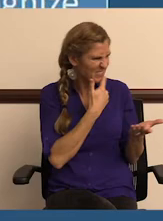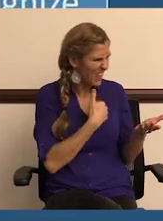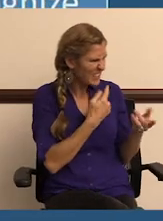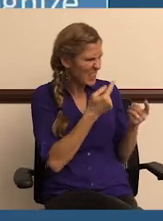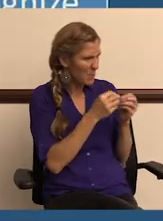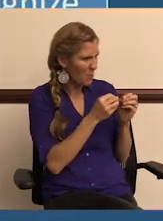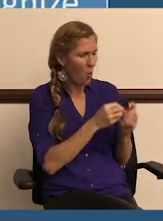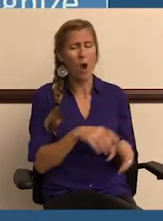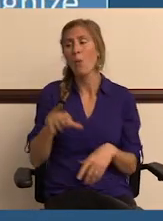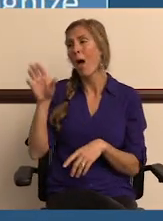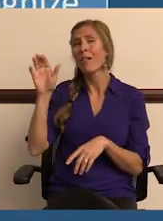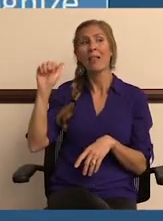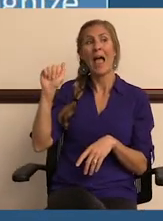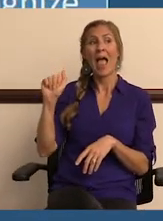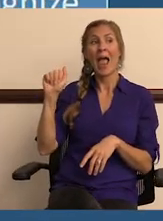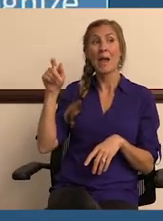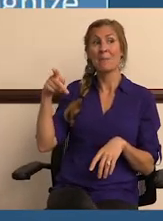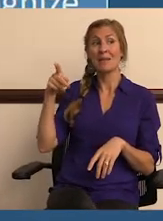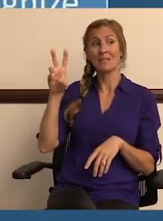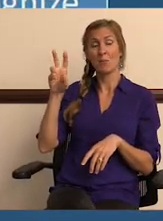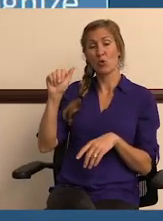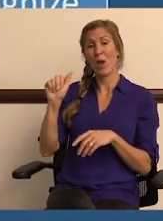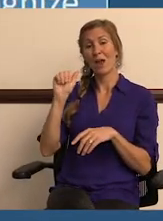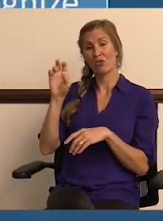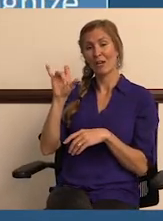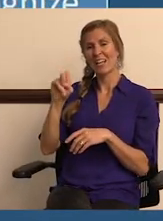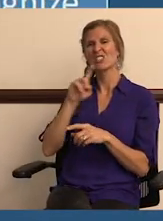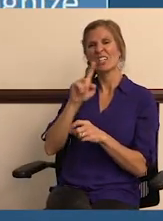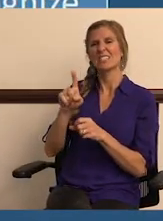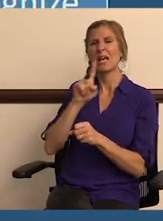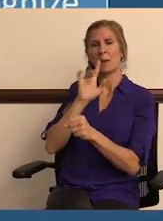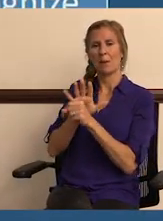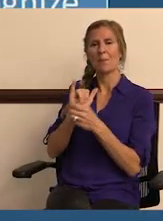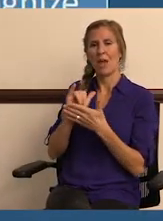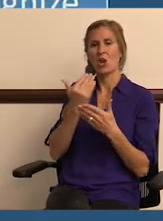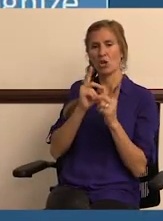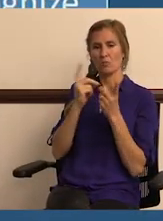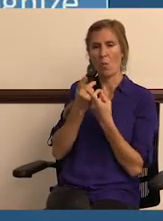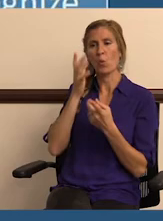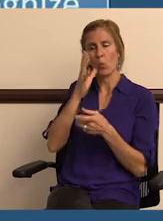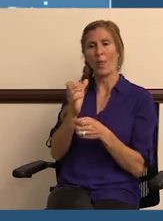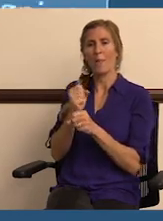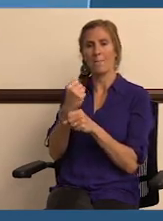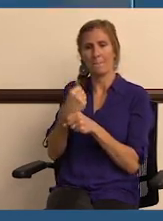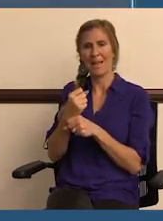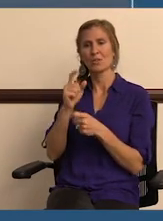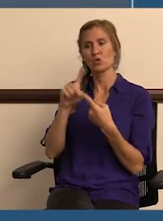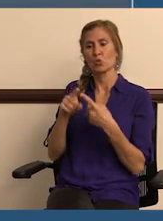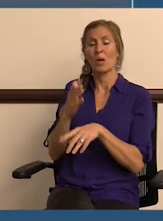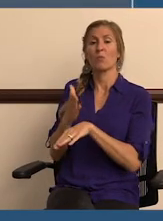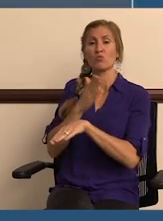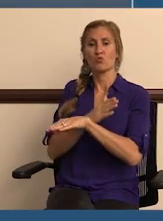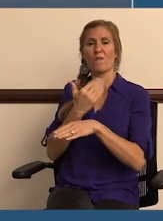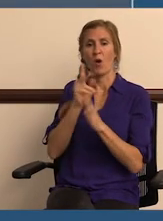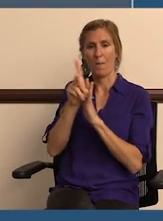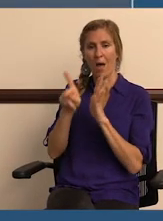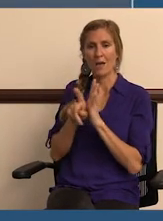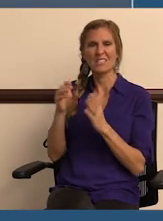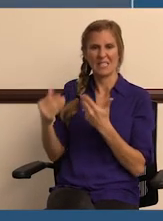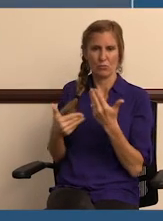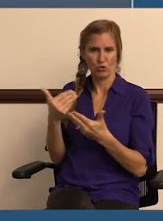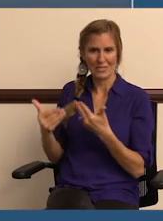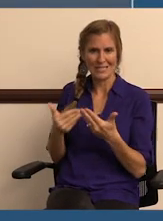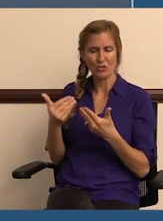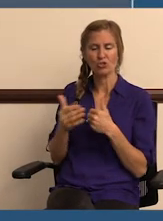If you'd tell us a little bit more. Well, APWA accreditation is basically a commitment that our department is going to make to